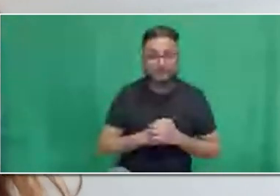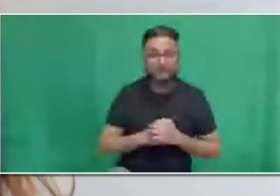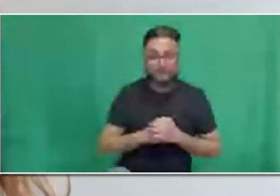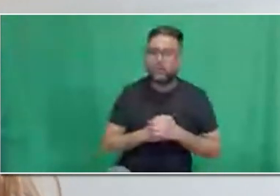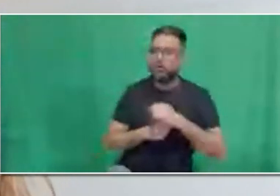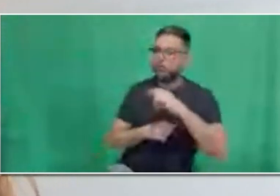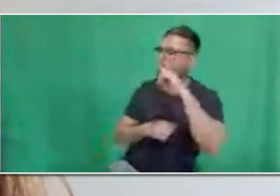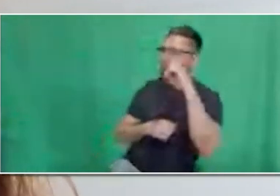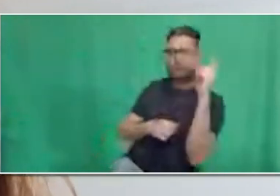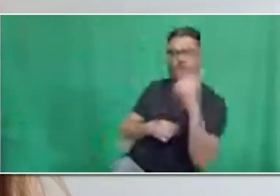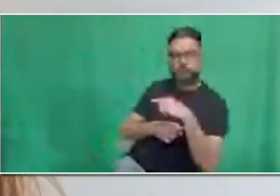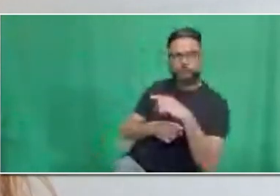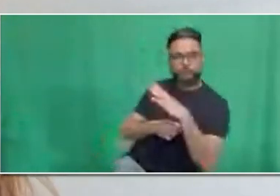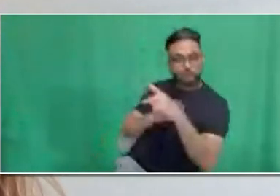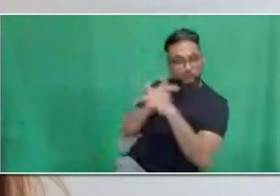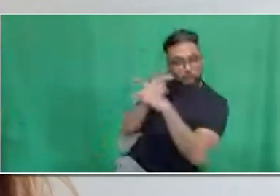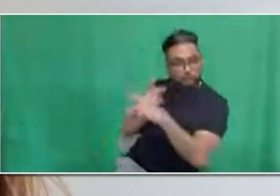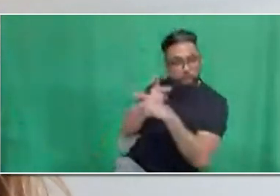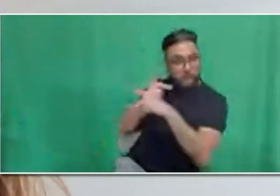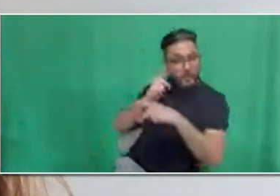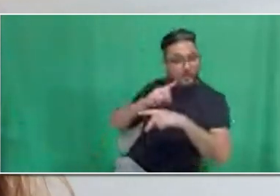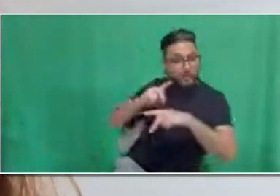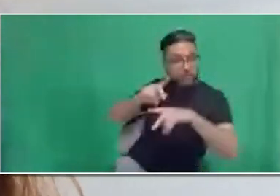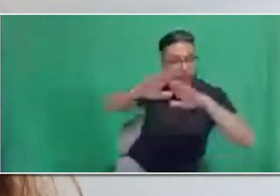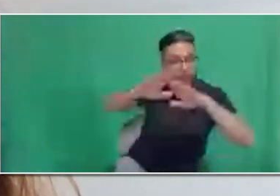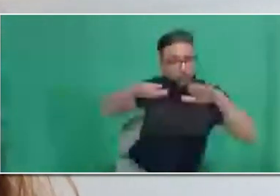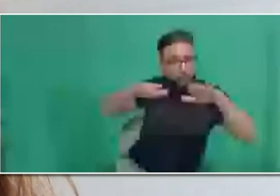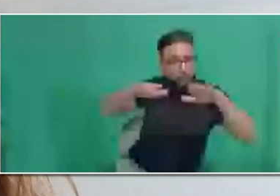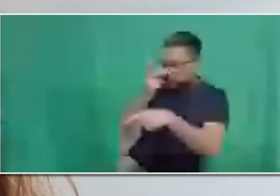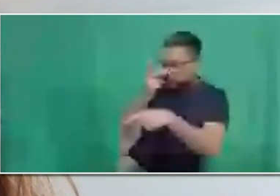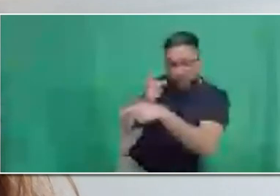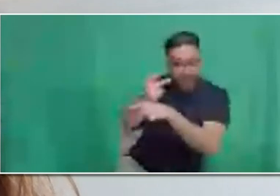Absolutely. No, the TTC does not provide daycare.